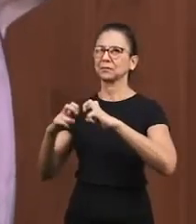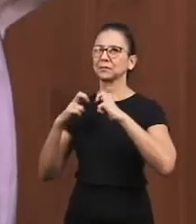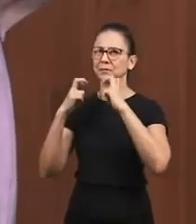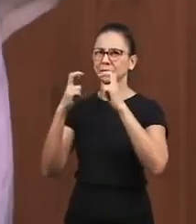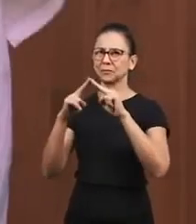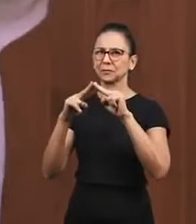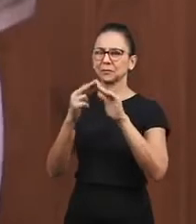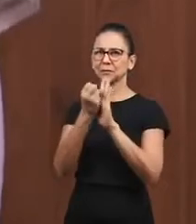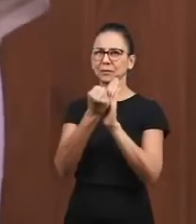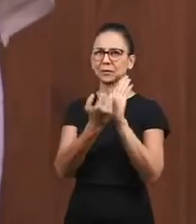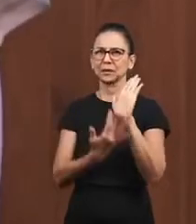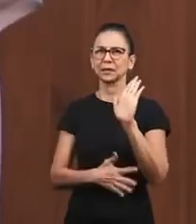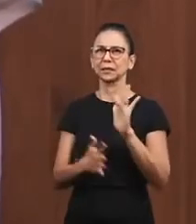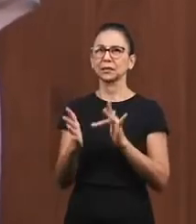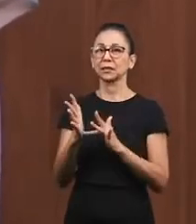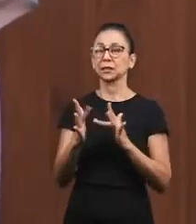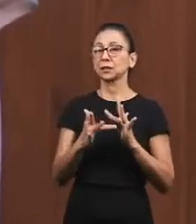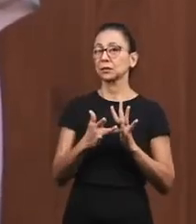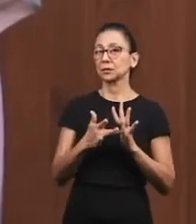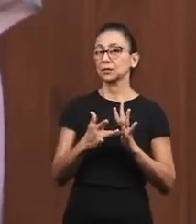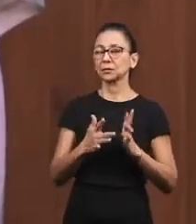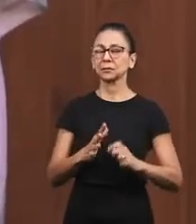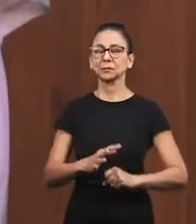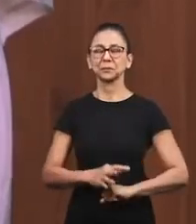pleading by the blood of Jesus.